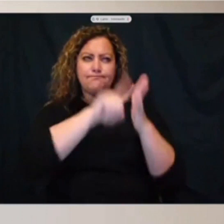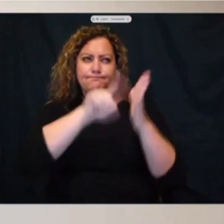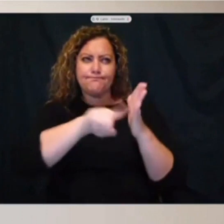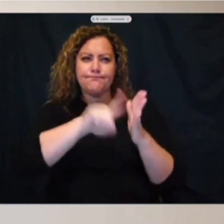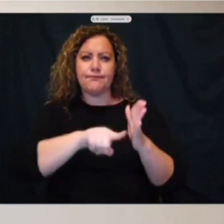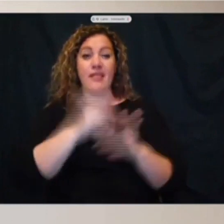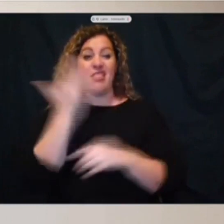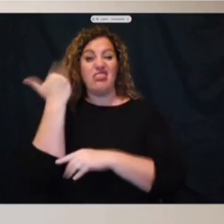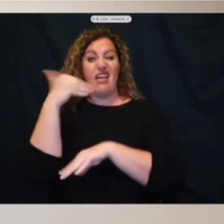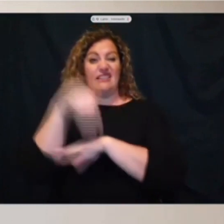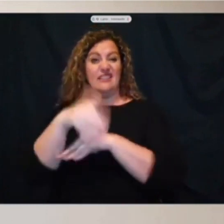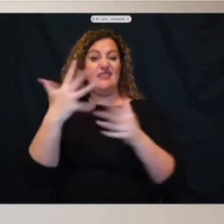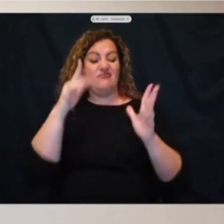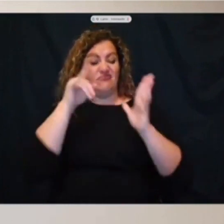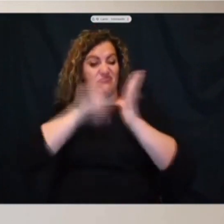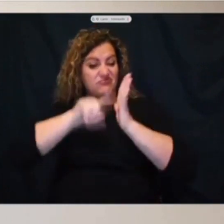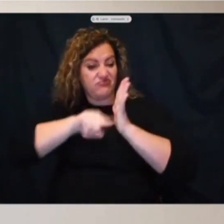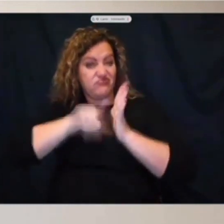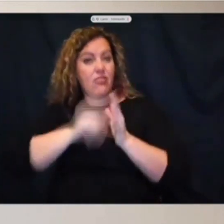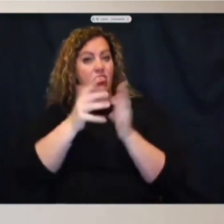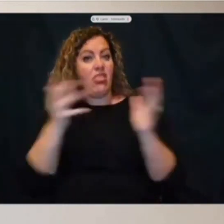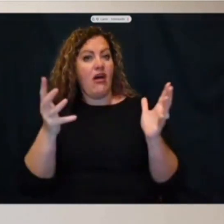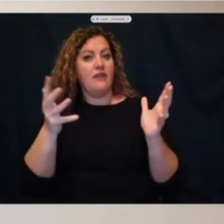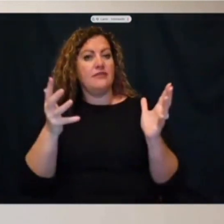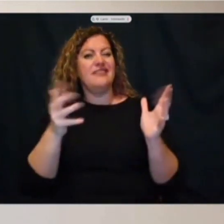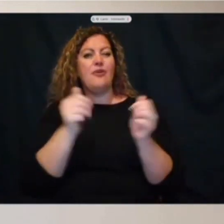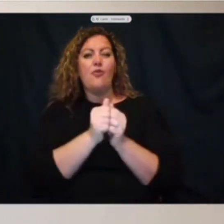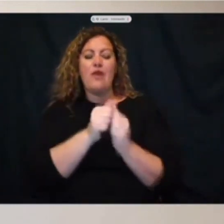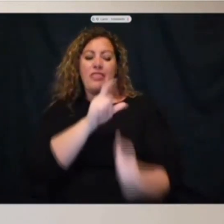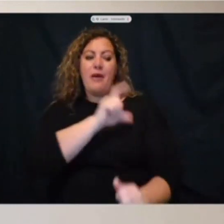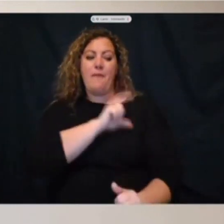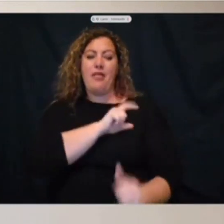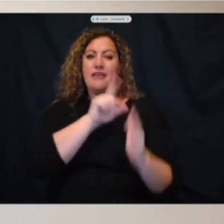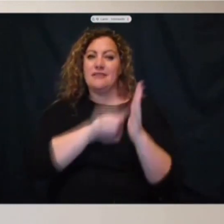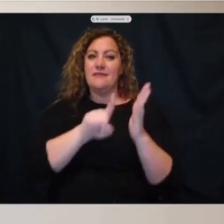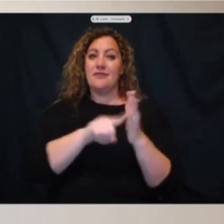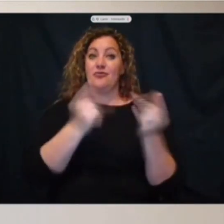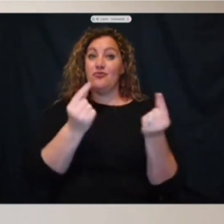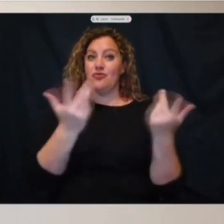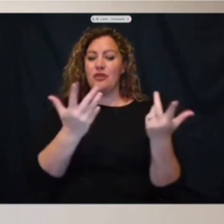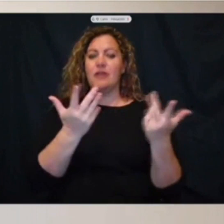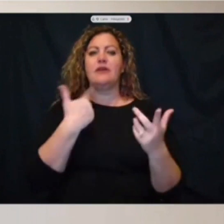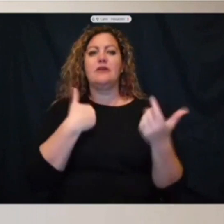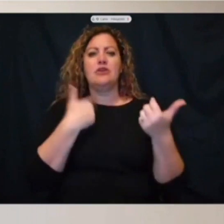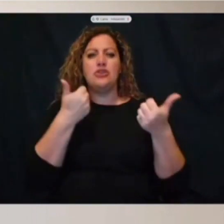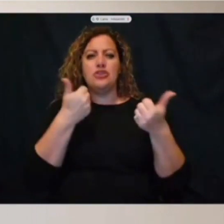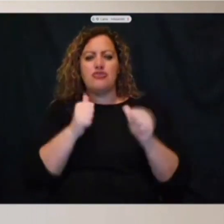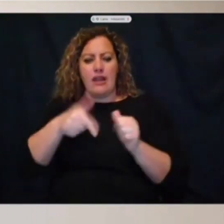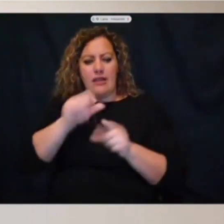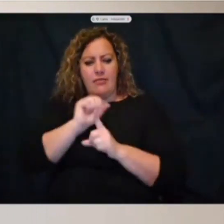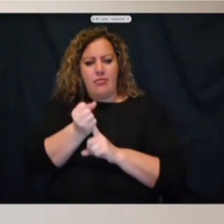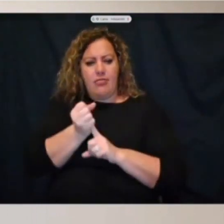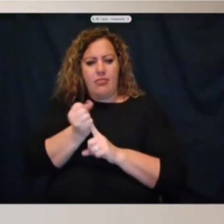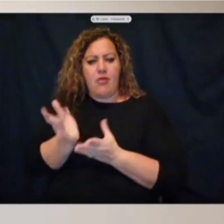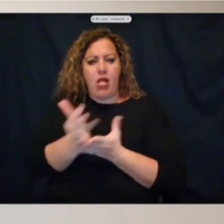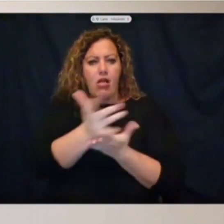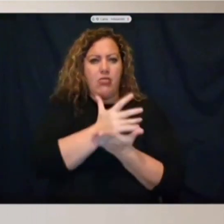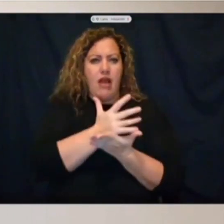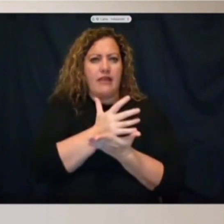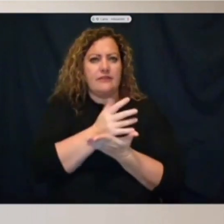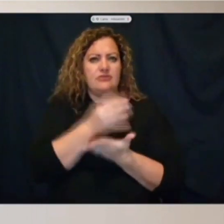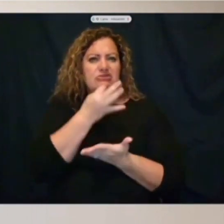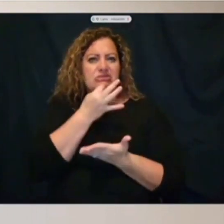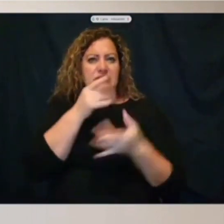night. Generally, in a police investigation, what we want to do is collect as much evidence at the scene as soon as it occurs, and talk to